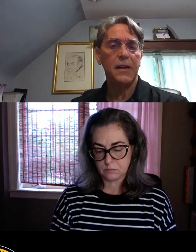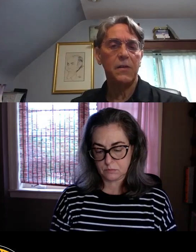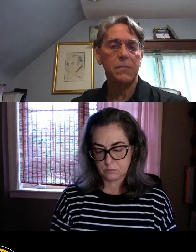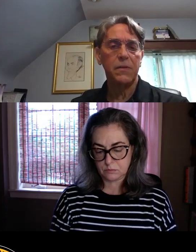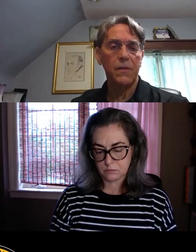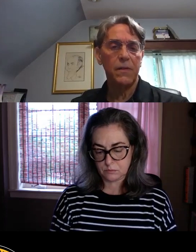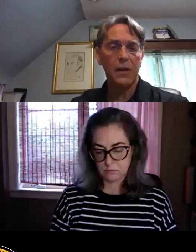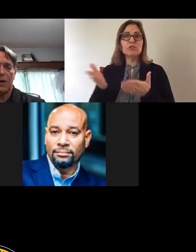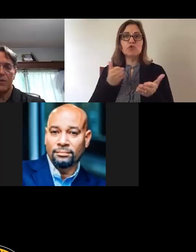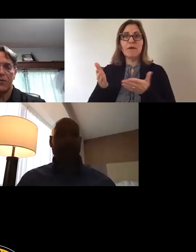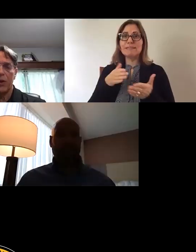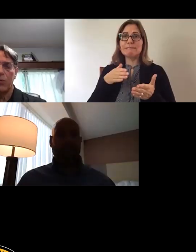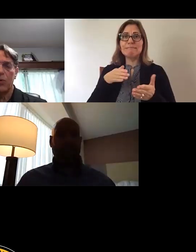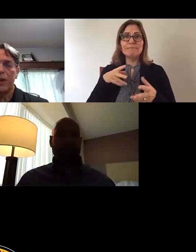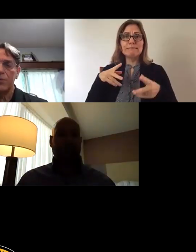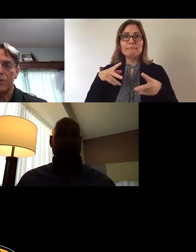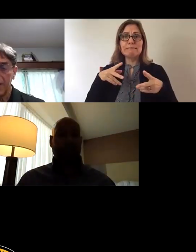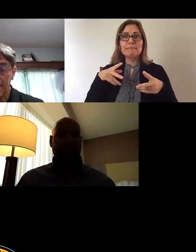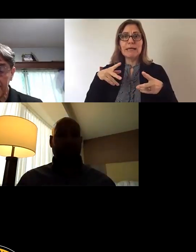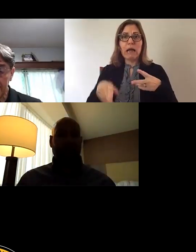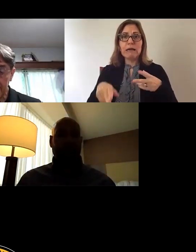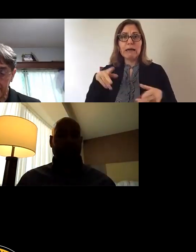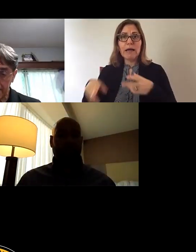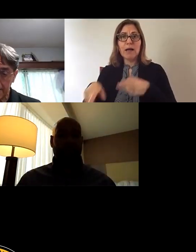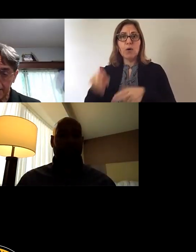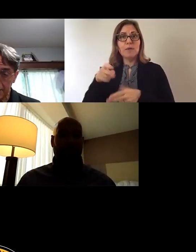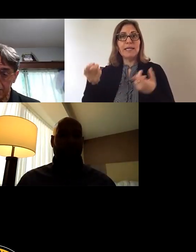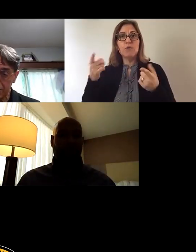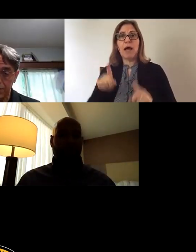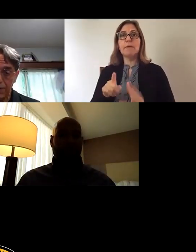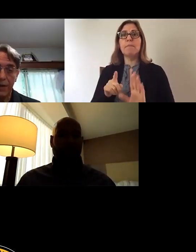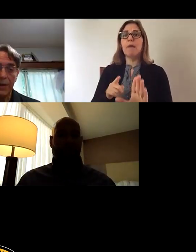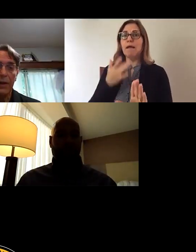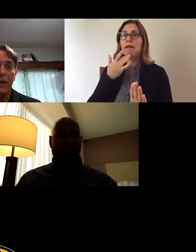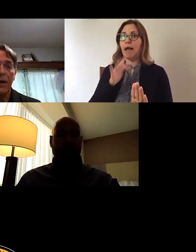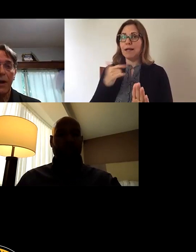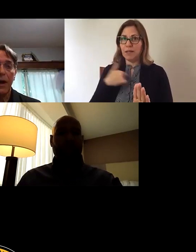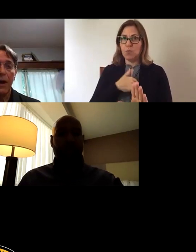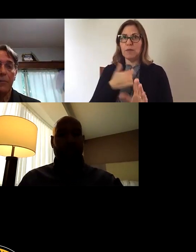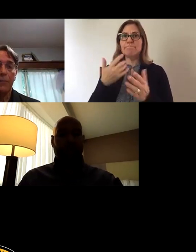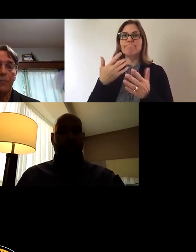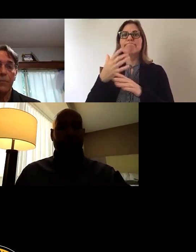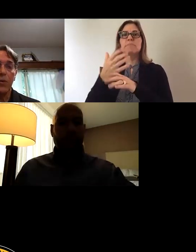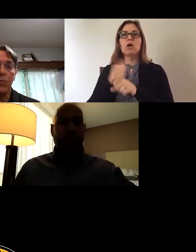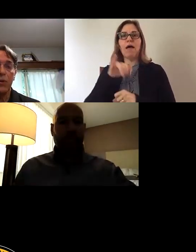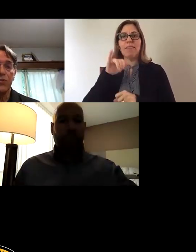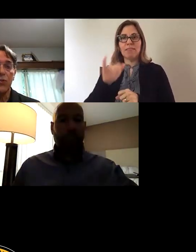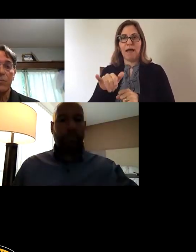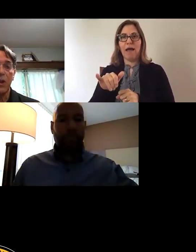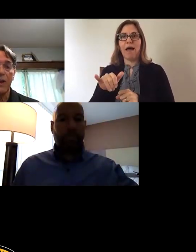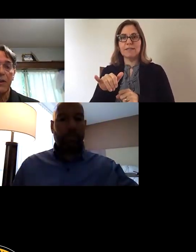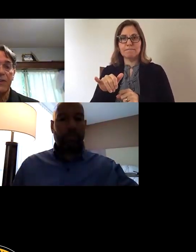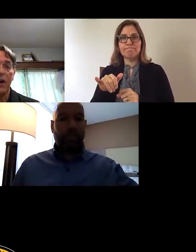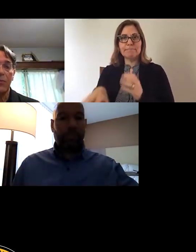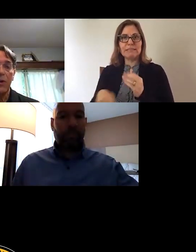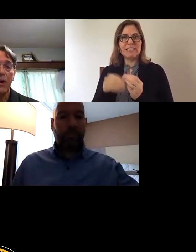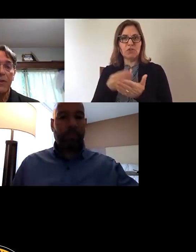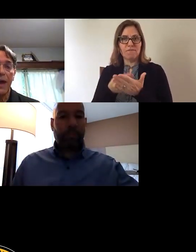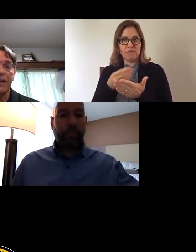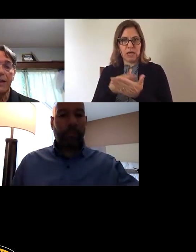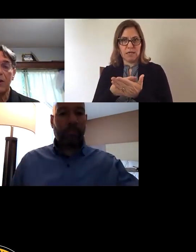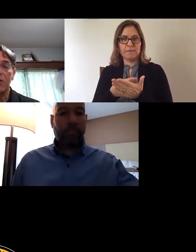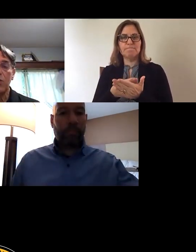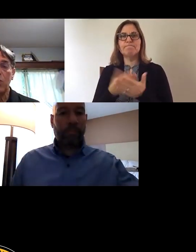And thank gosh, we were able to get that additional funding, which took place. Now,